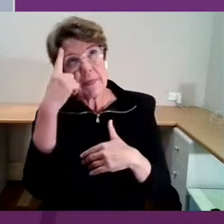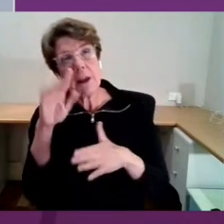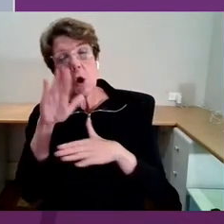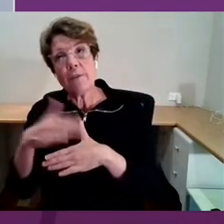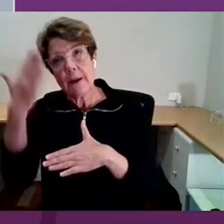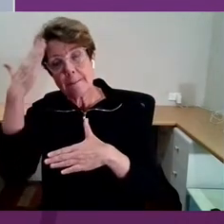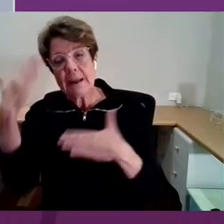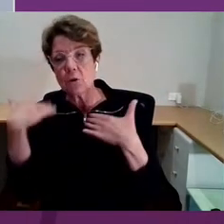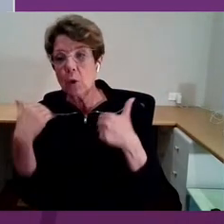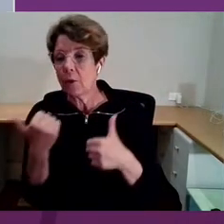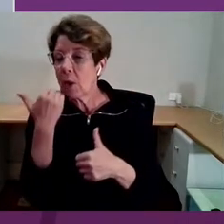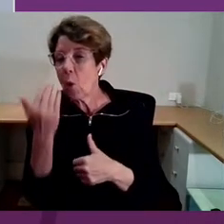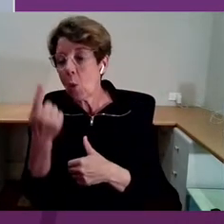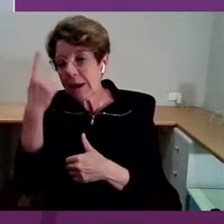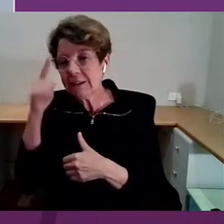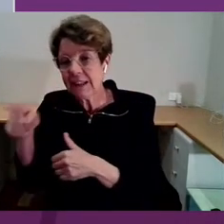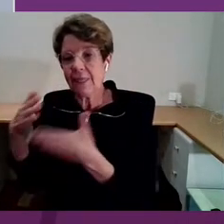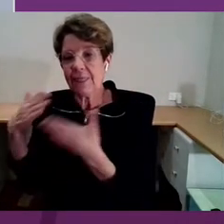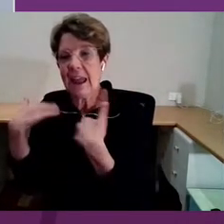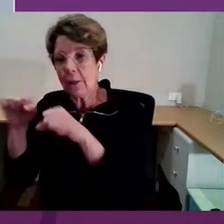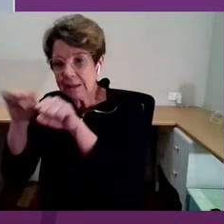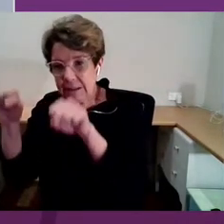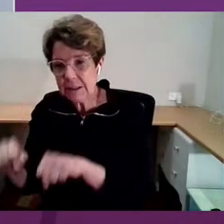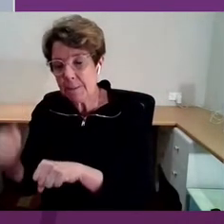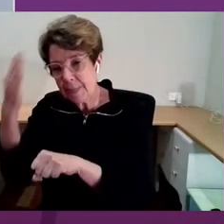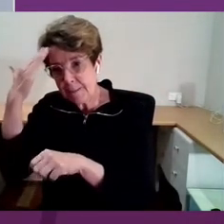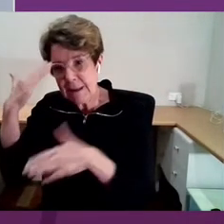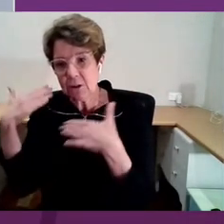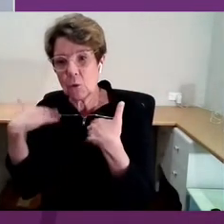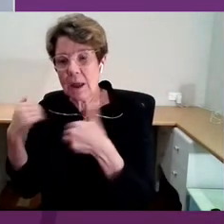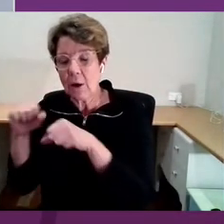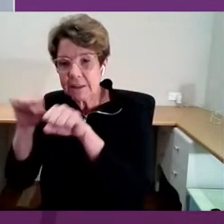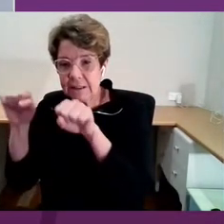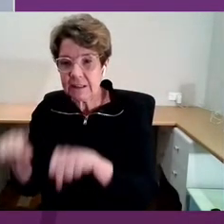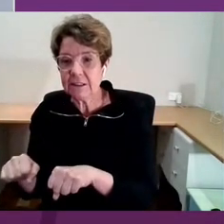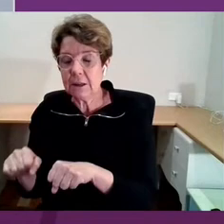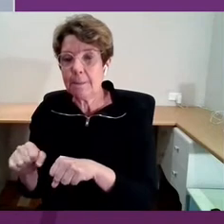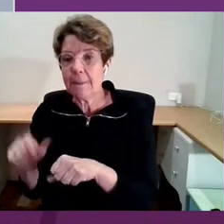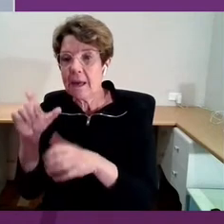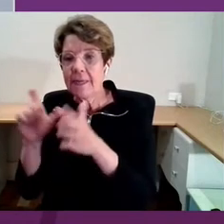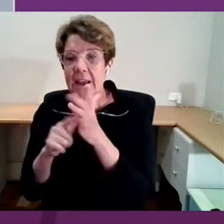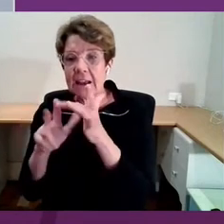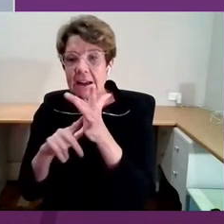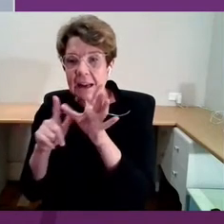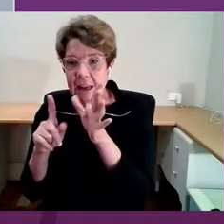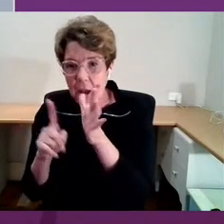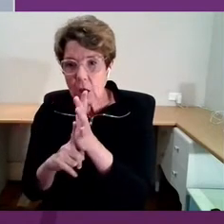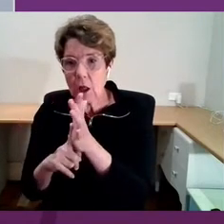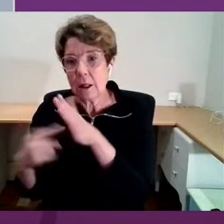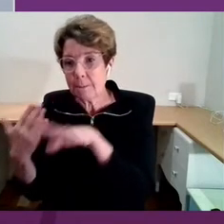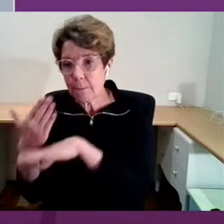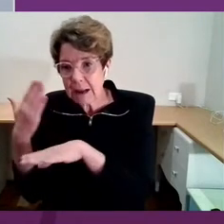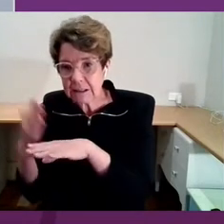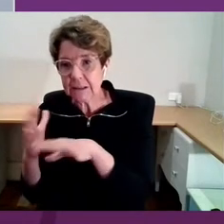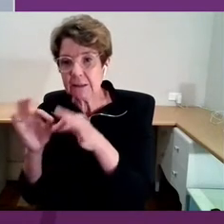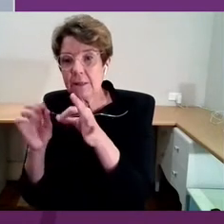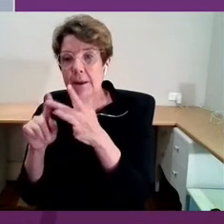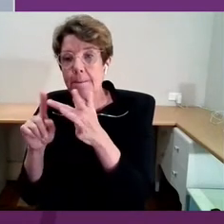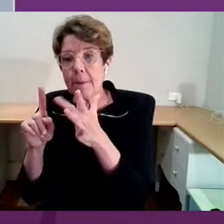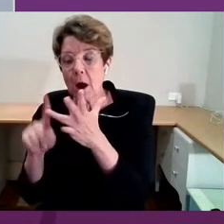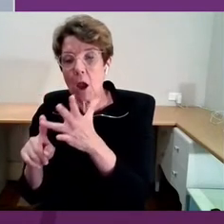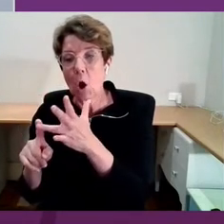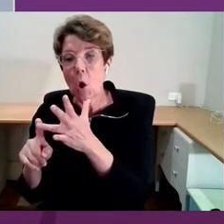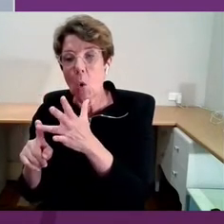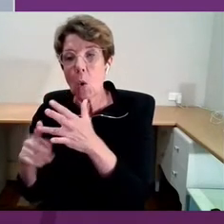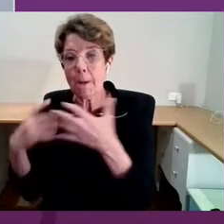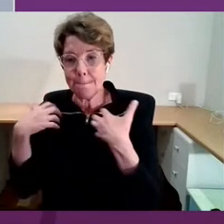always think about the health system, the mental health system, clinical practice, the biomedical model. When in fact, the